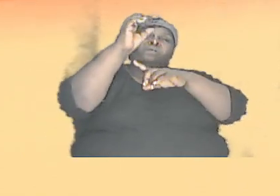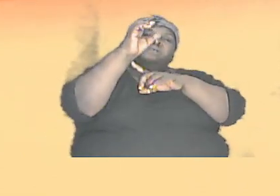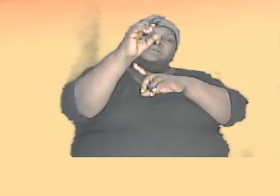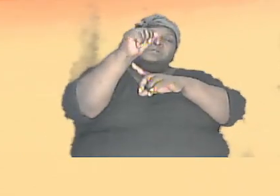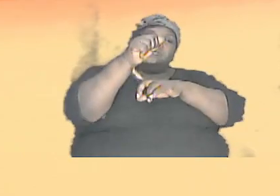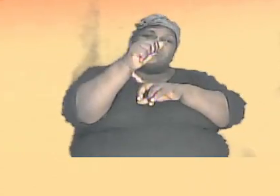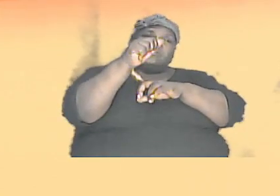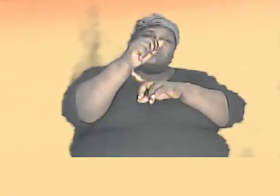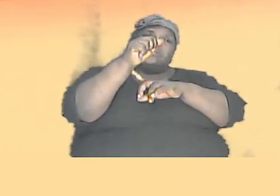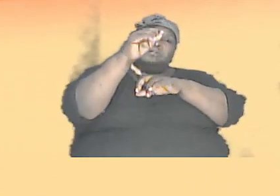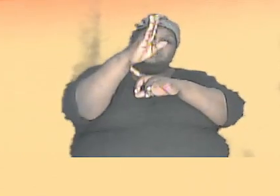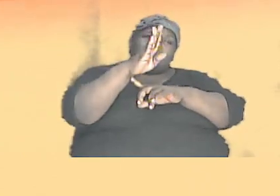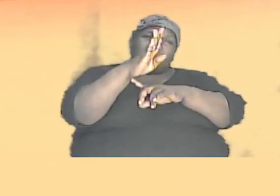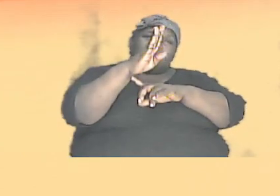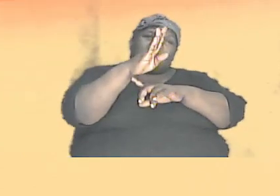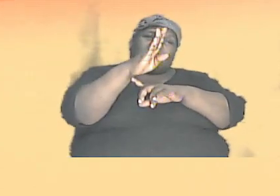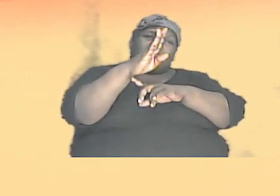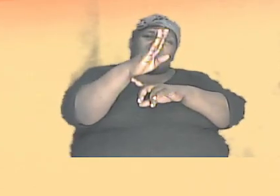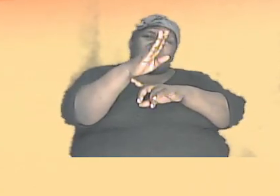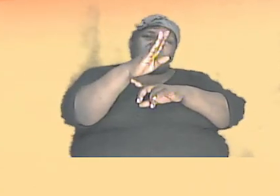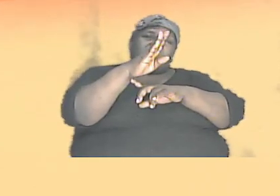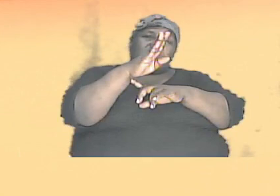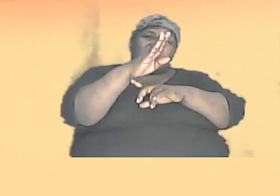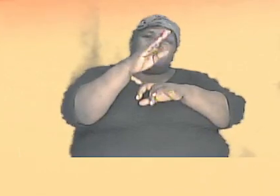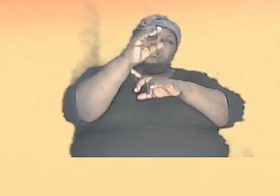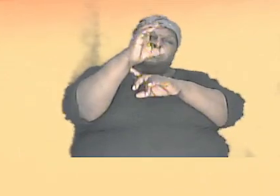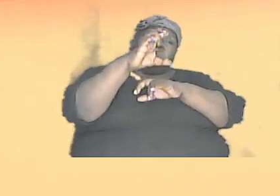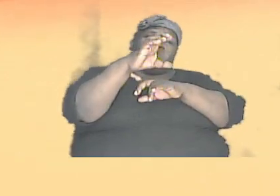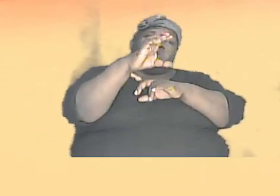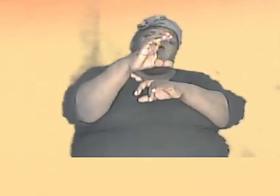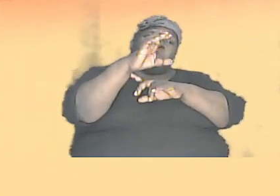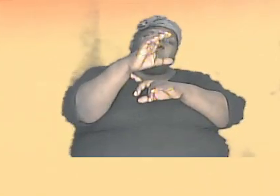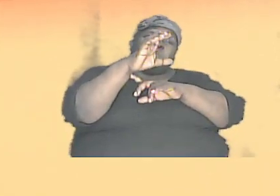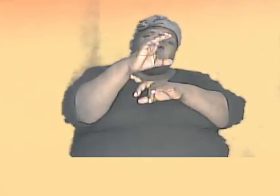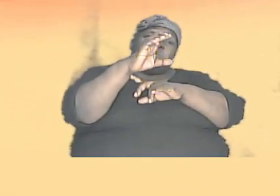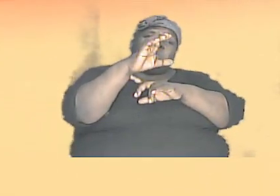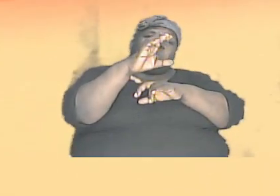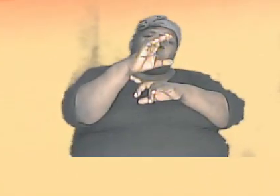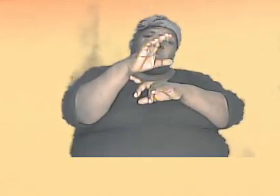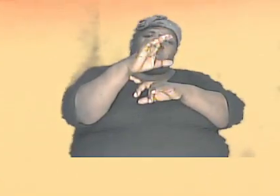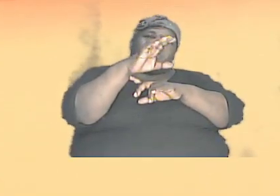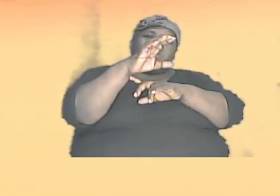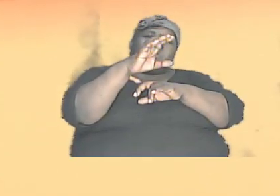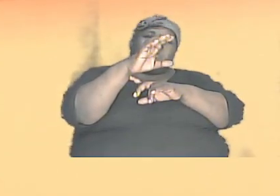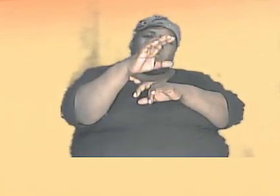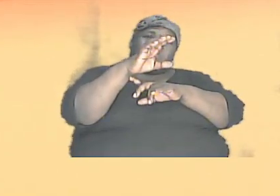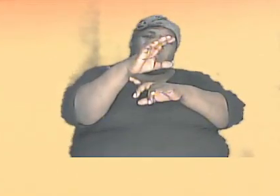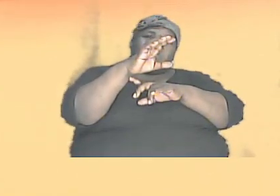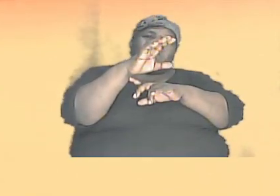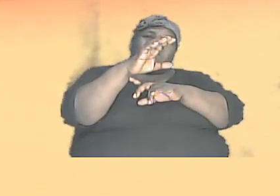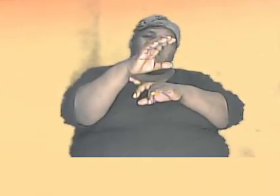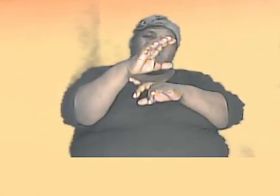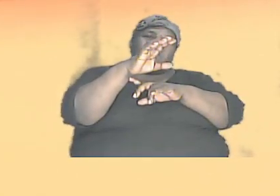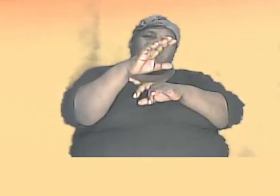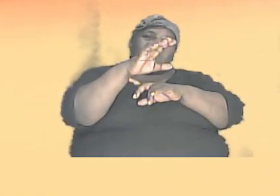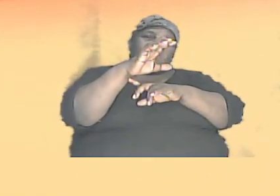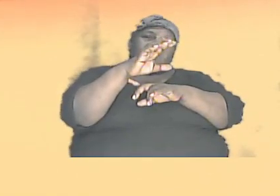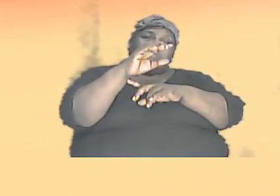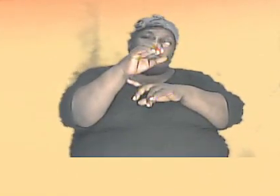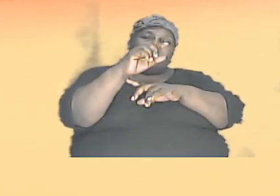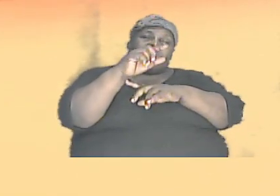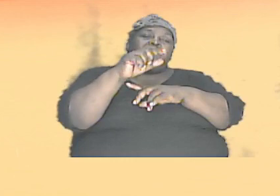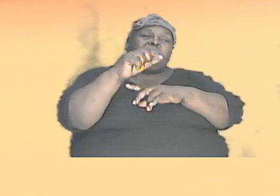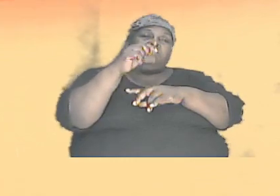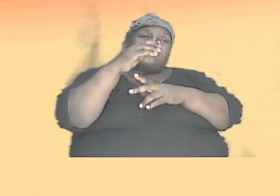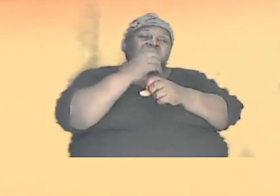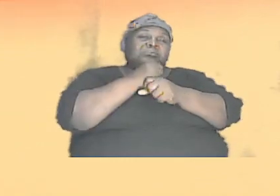A, capital B, capital B, capital C, capital C. Let us say he gets a wife